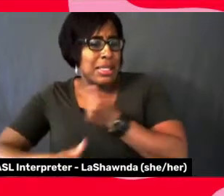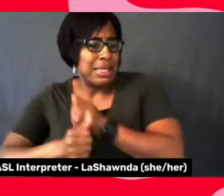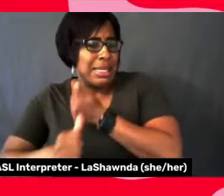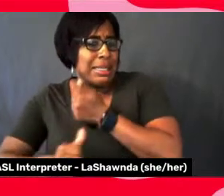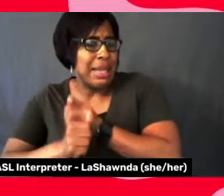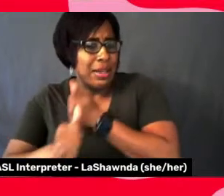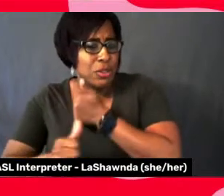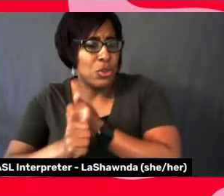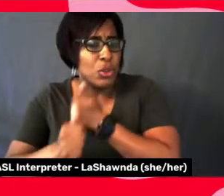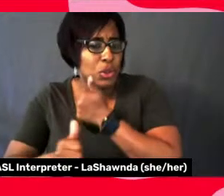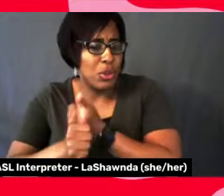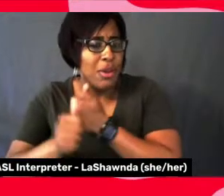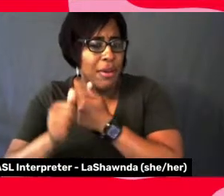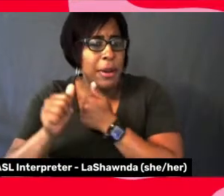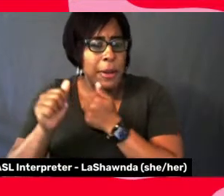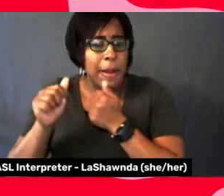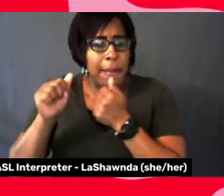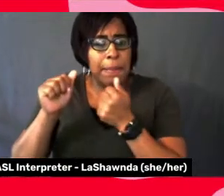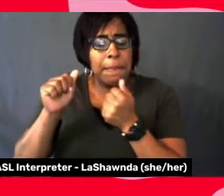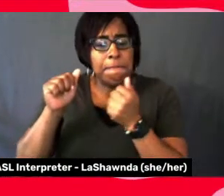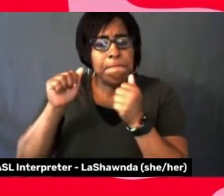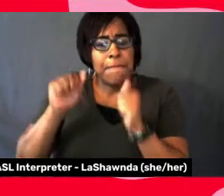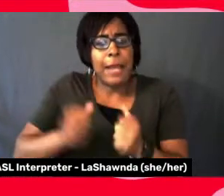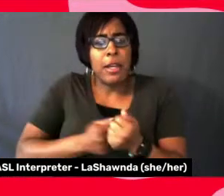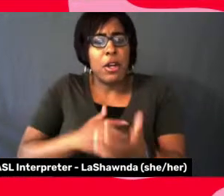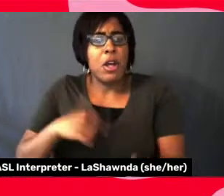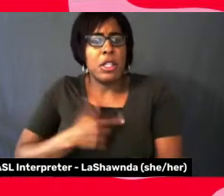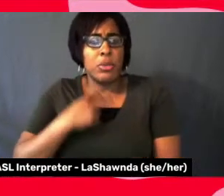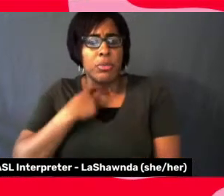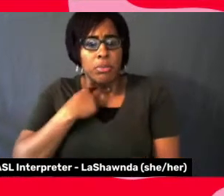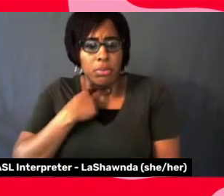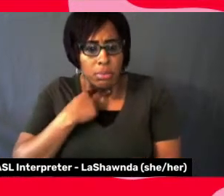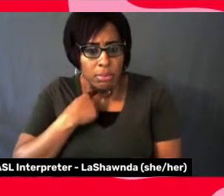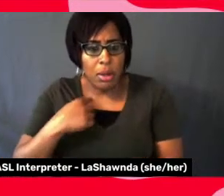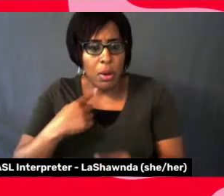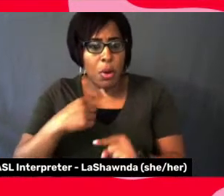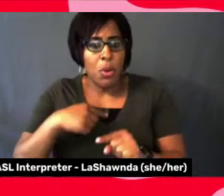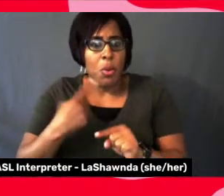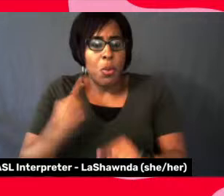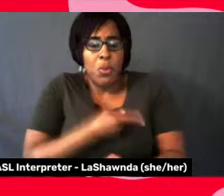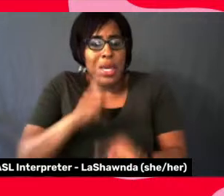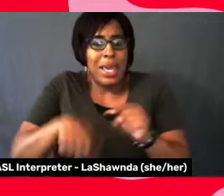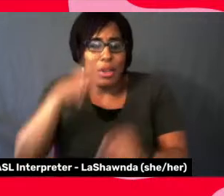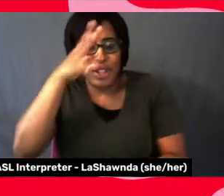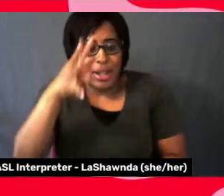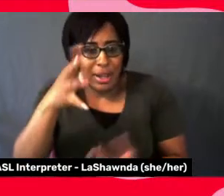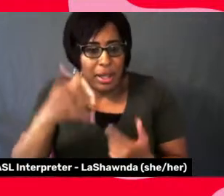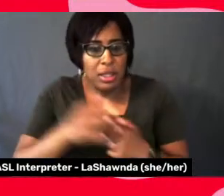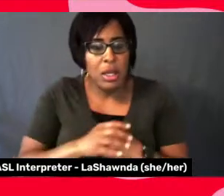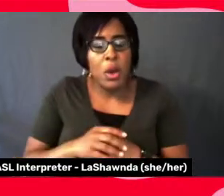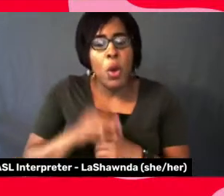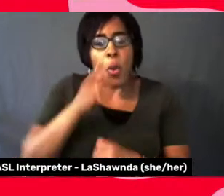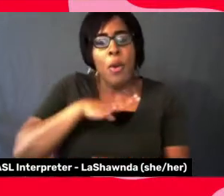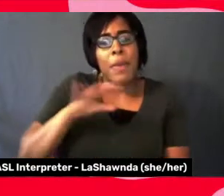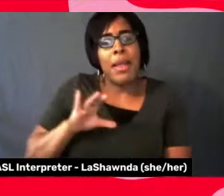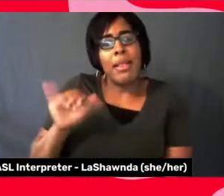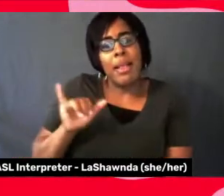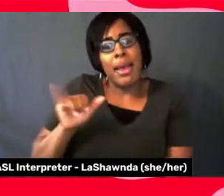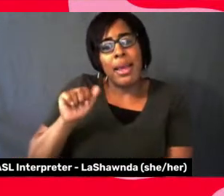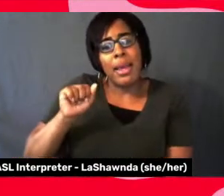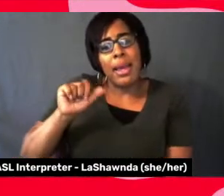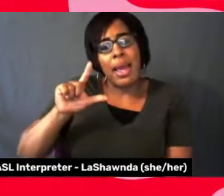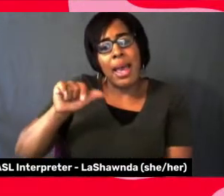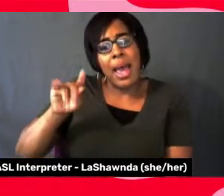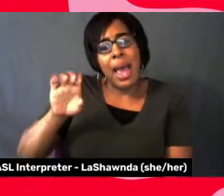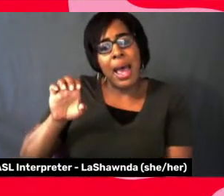um, stifle us as, as artists. Um, I think, you know, you, you look at women like Alice Walker, who talks